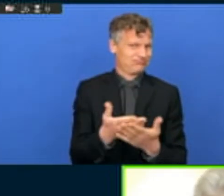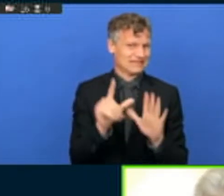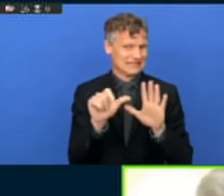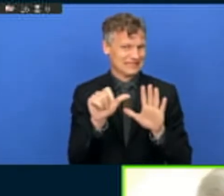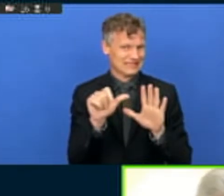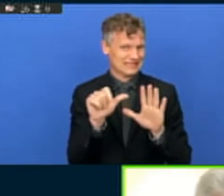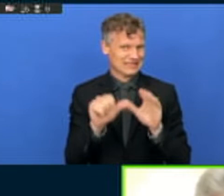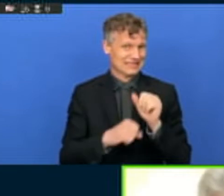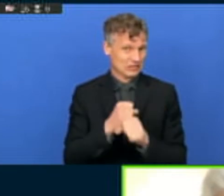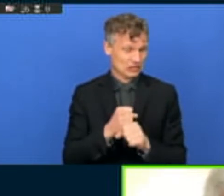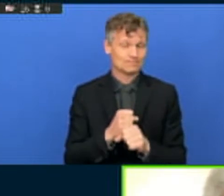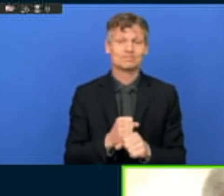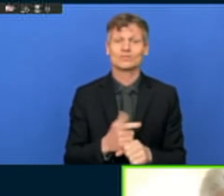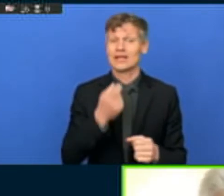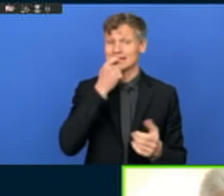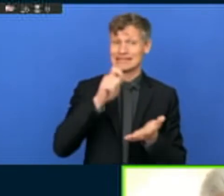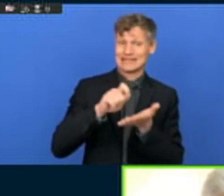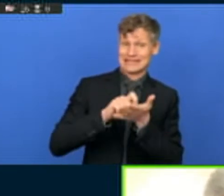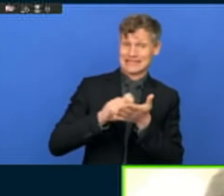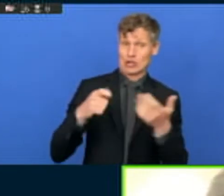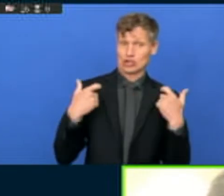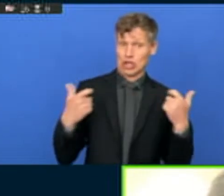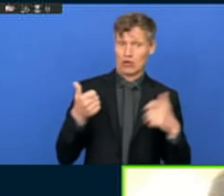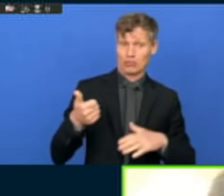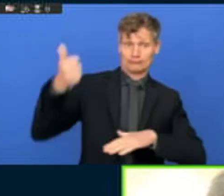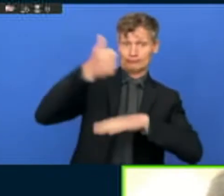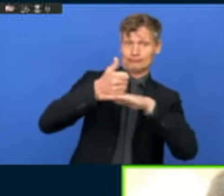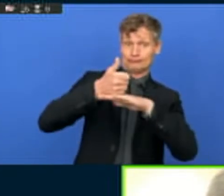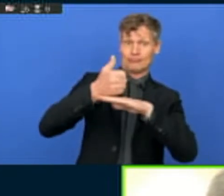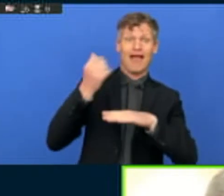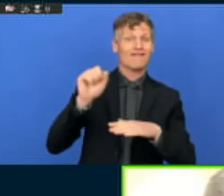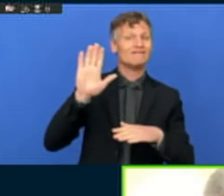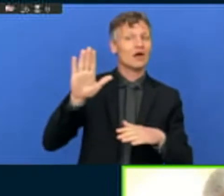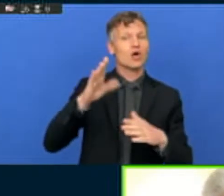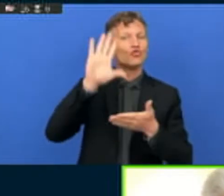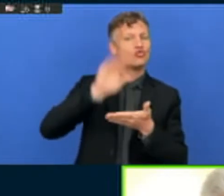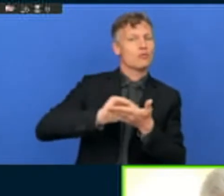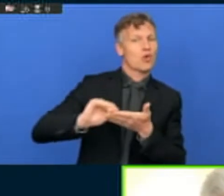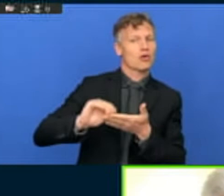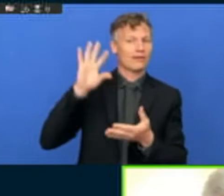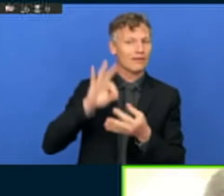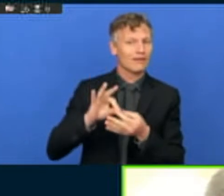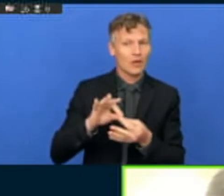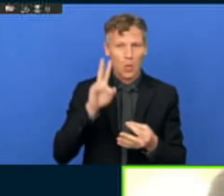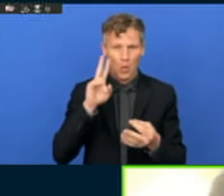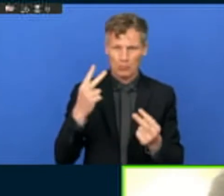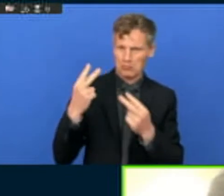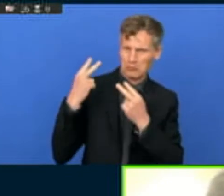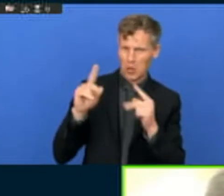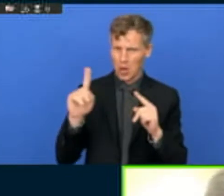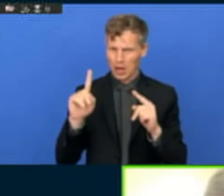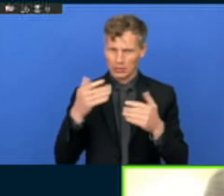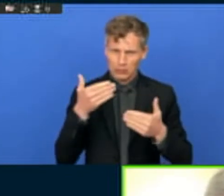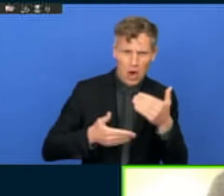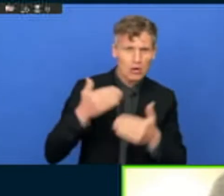And the Secretary General has produced a report looking at the progress, and indeed many things are happening in